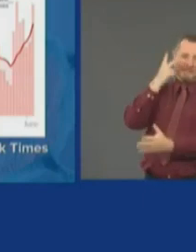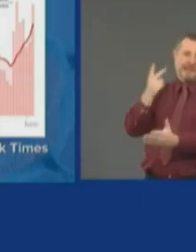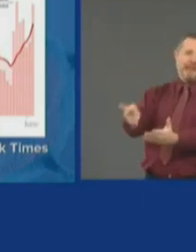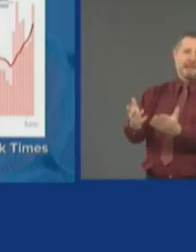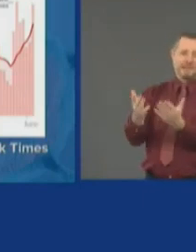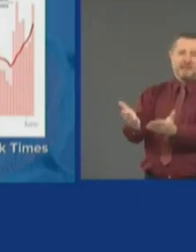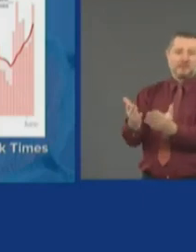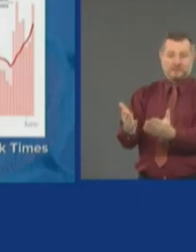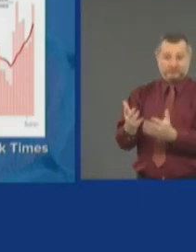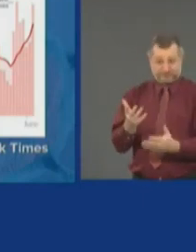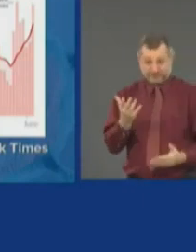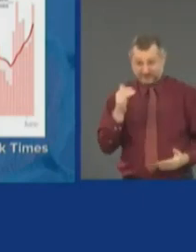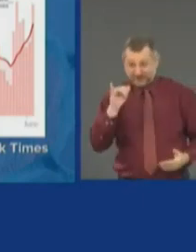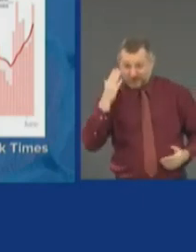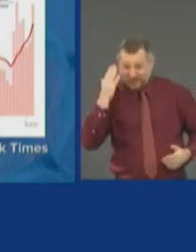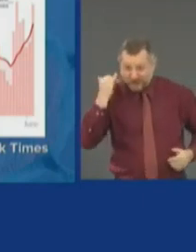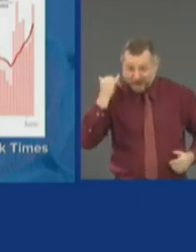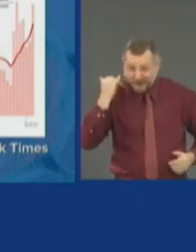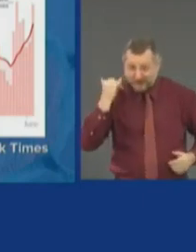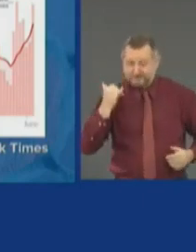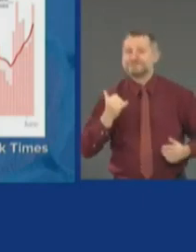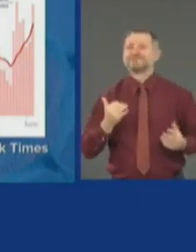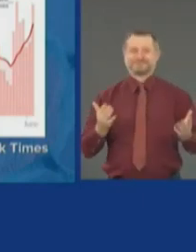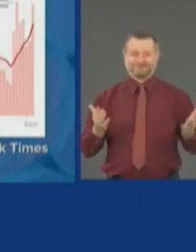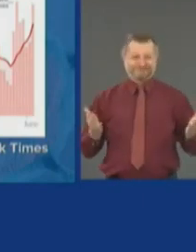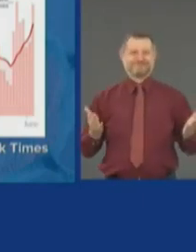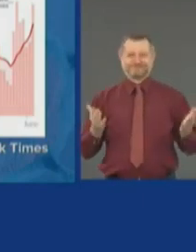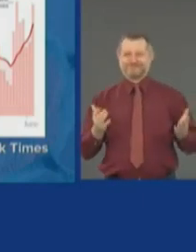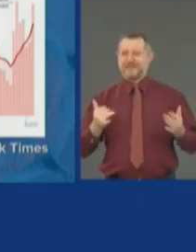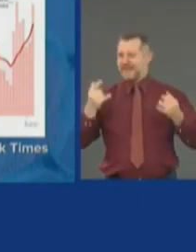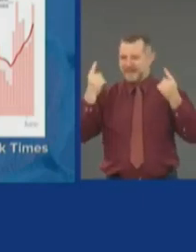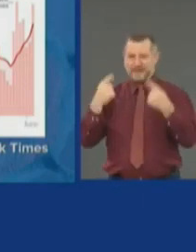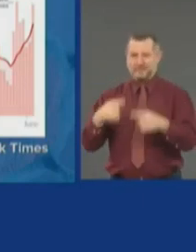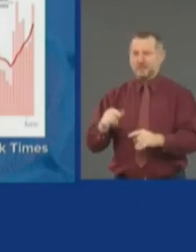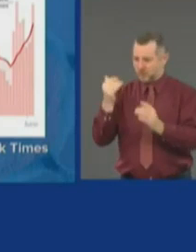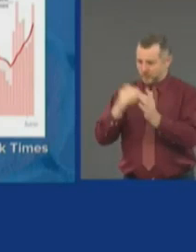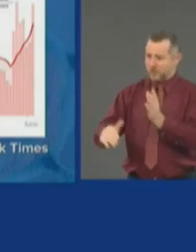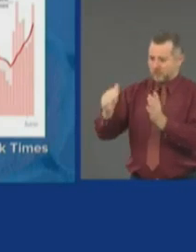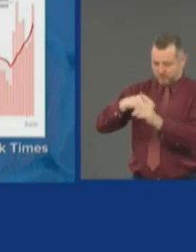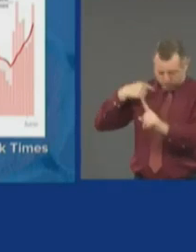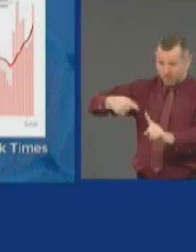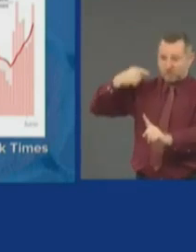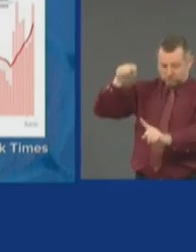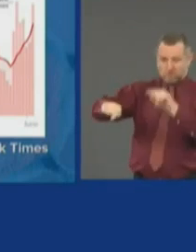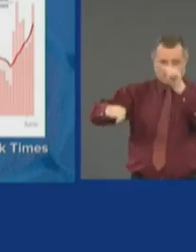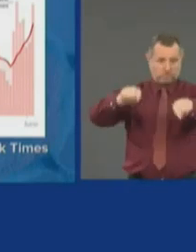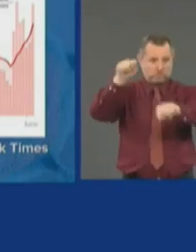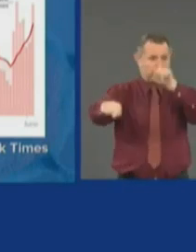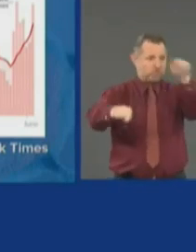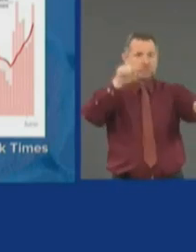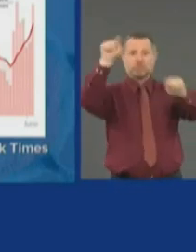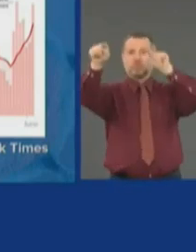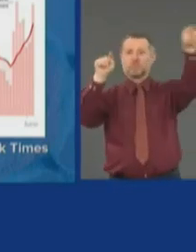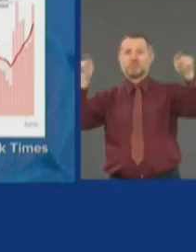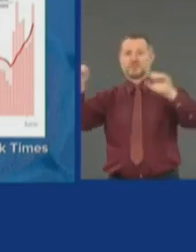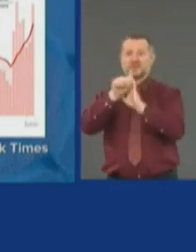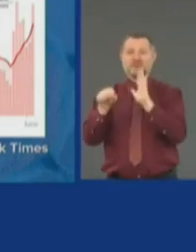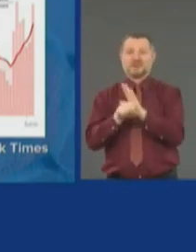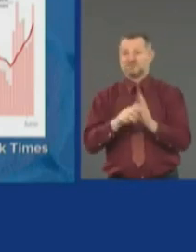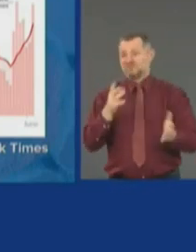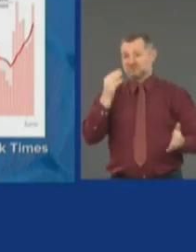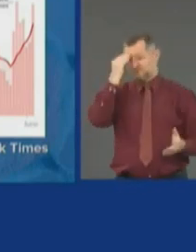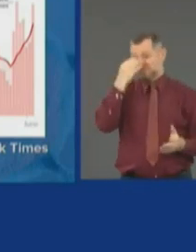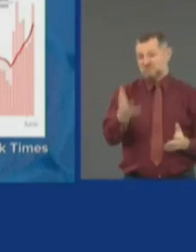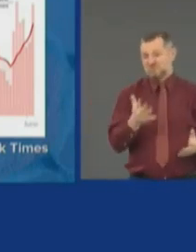it happens quite often. As a matter of fact, it probably happens more